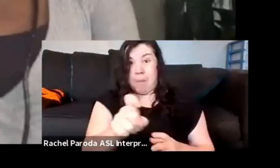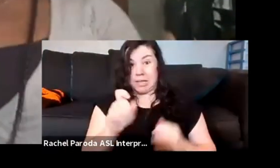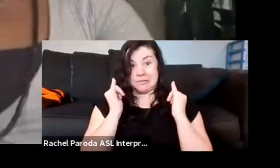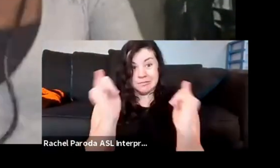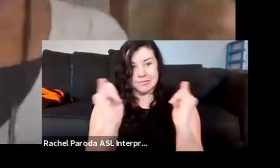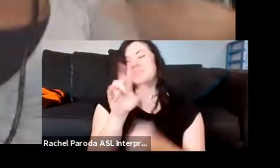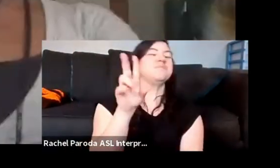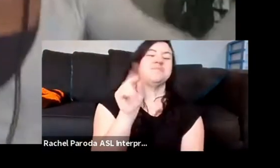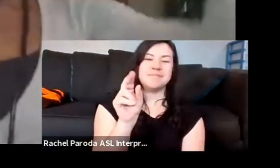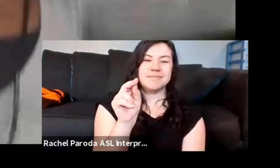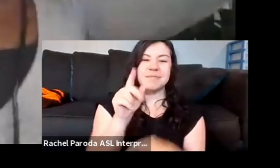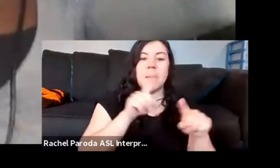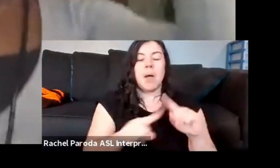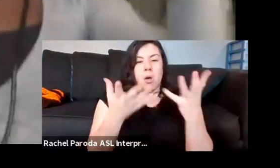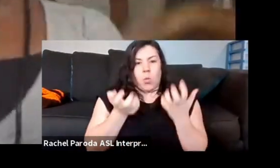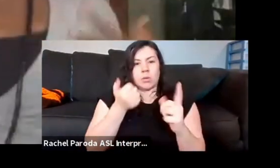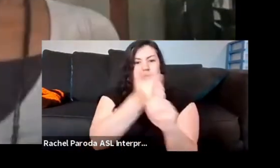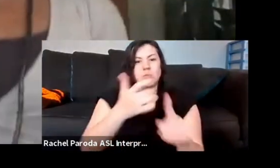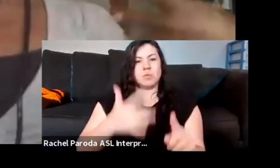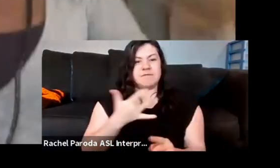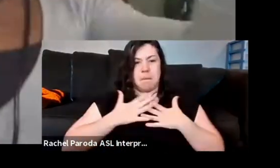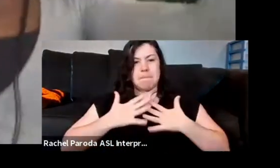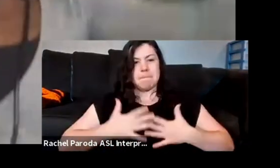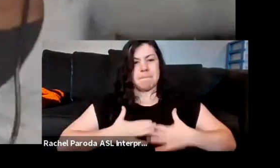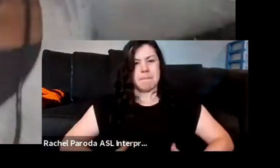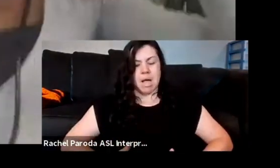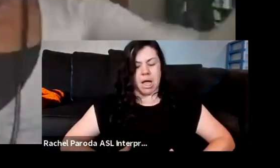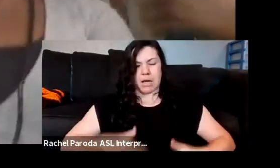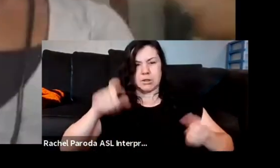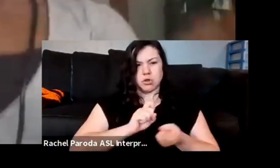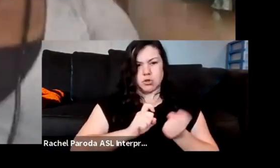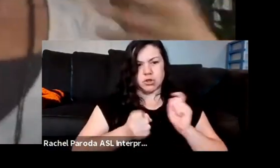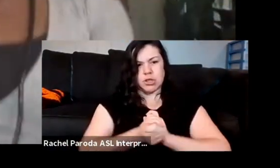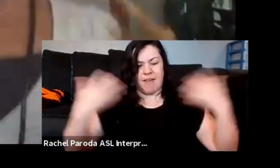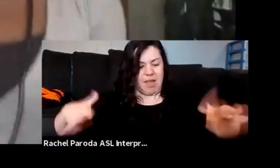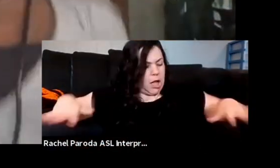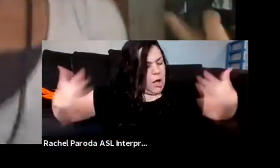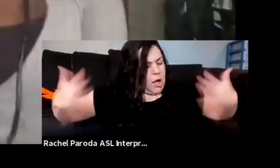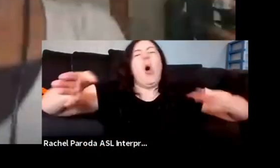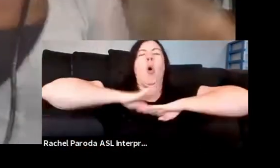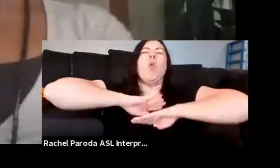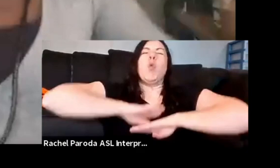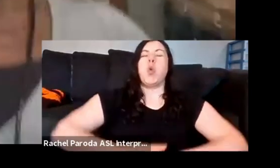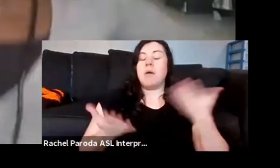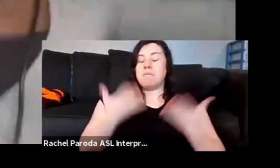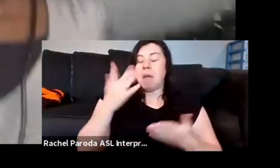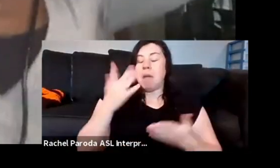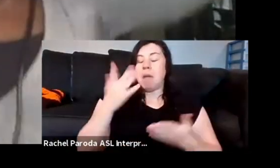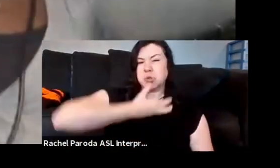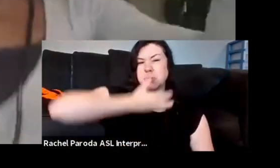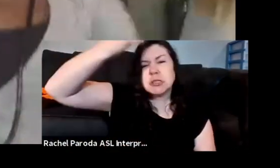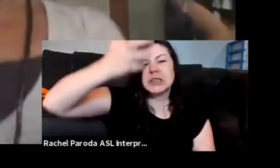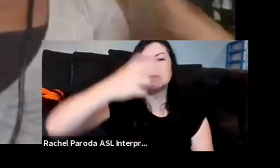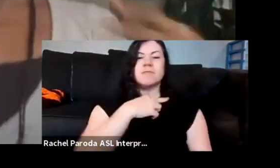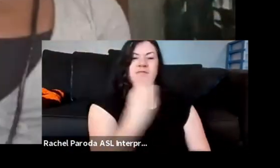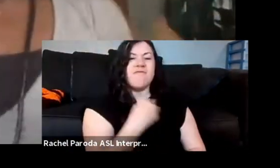yourself to kind of feel a vibration through your body and allow yourself to release. You might even vocalize a little bit. I